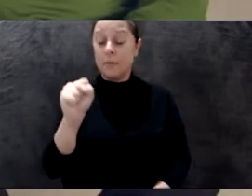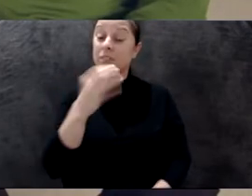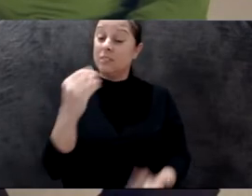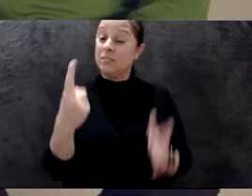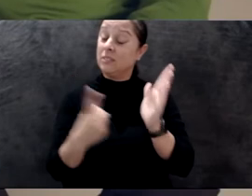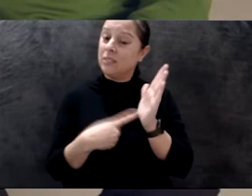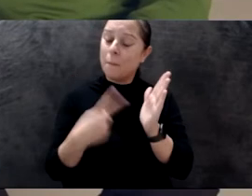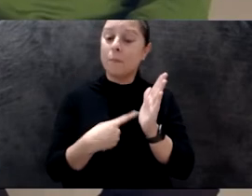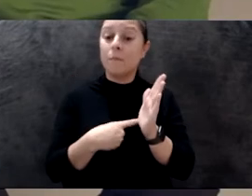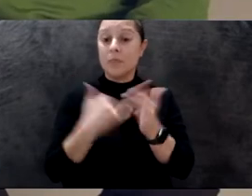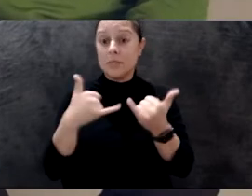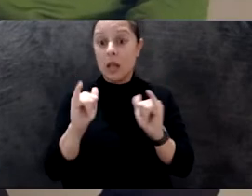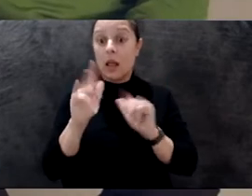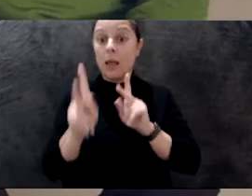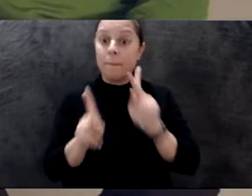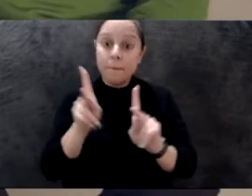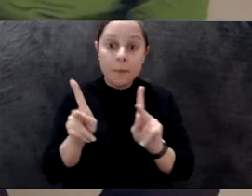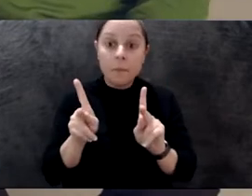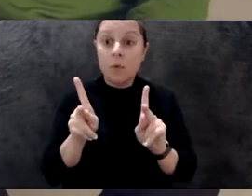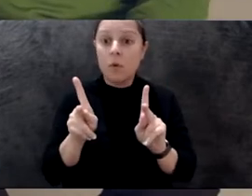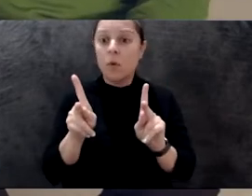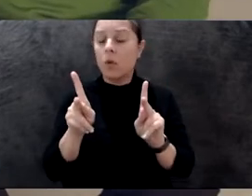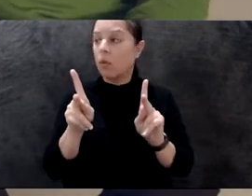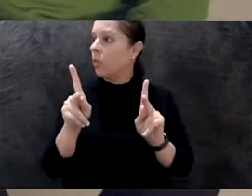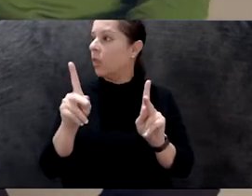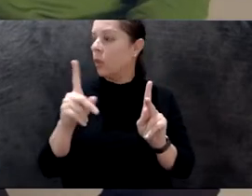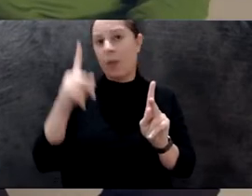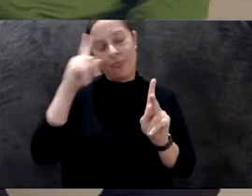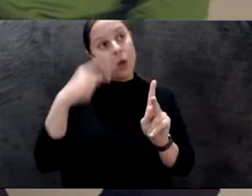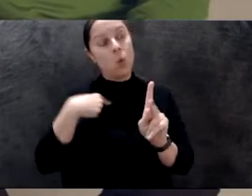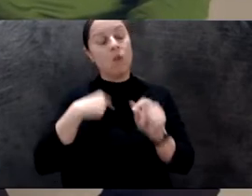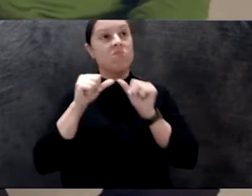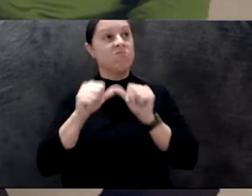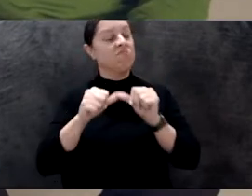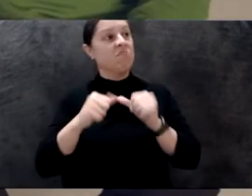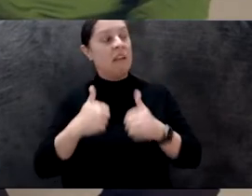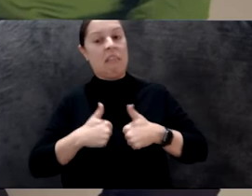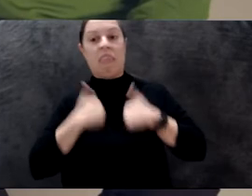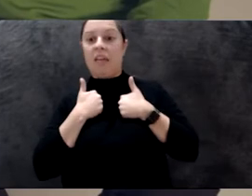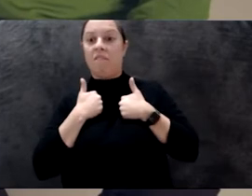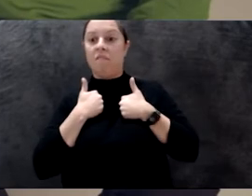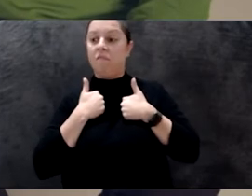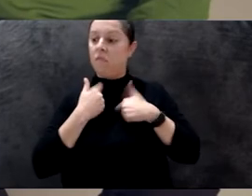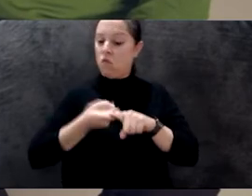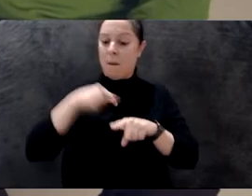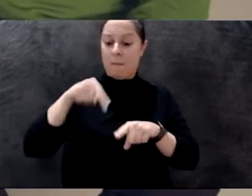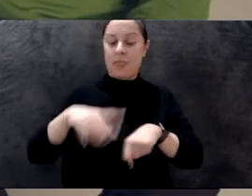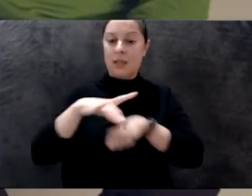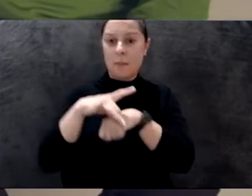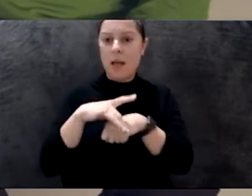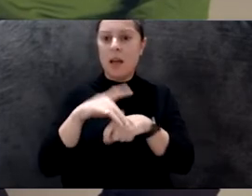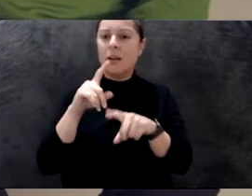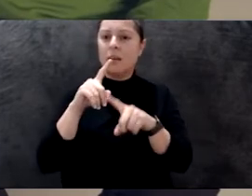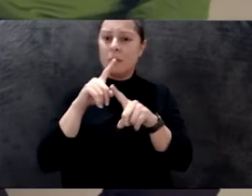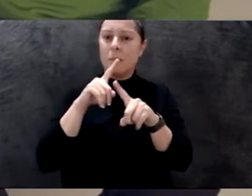the arrogance. We think we can leave off this planet, right? Certain attitudes, like Mars and moon and, and still some space agencies have